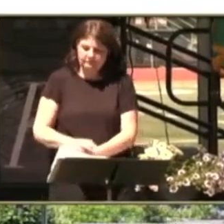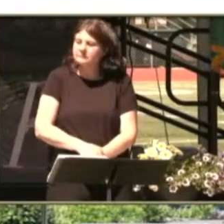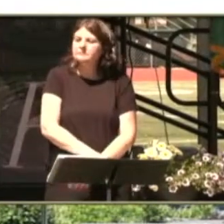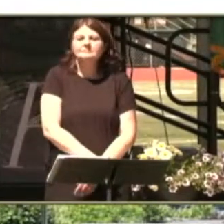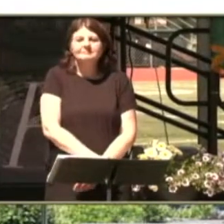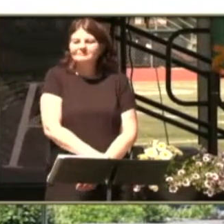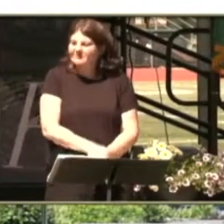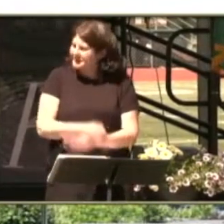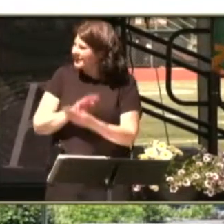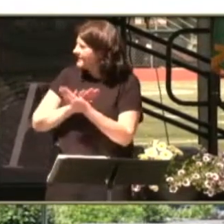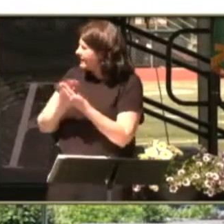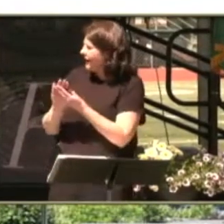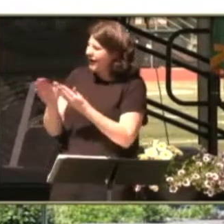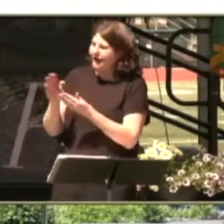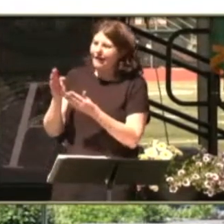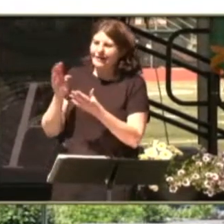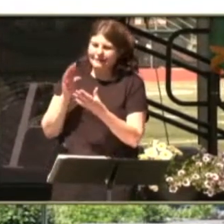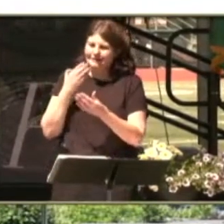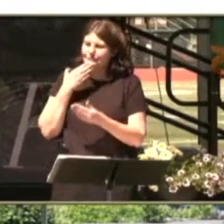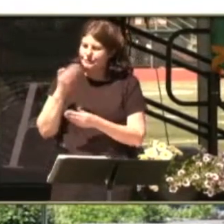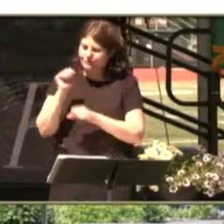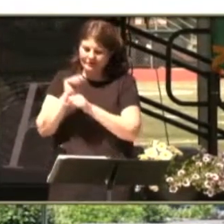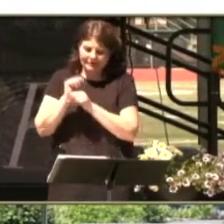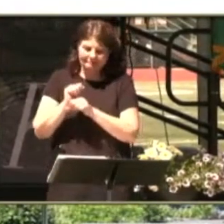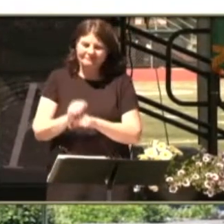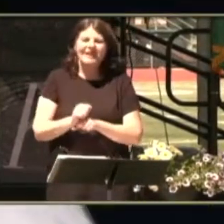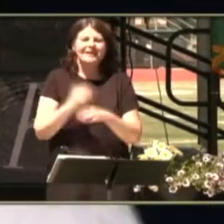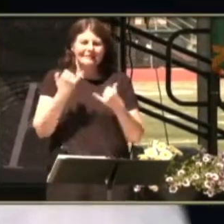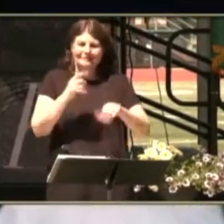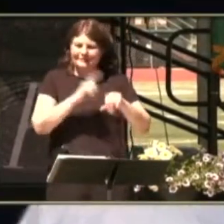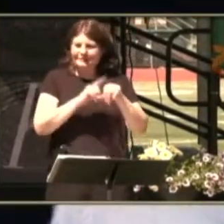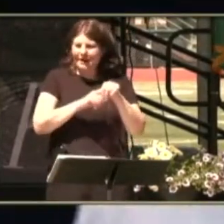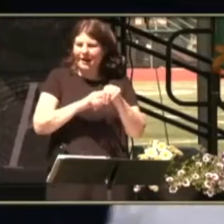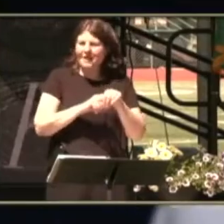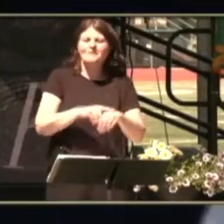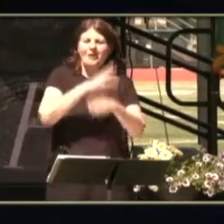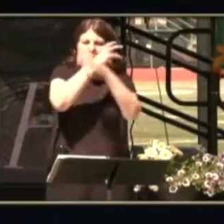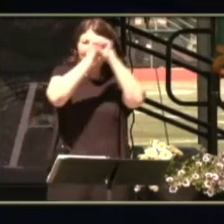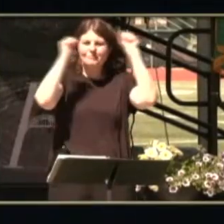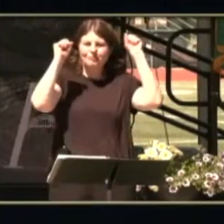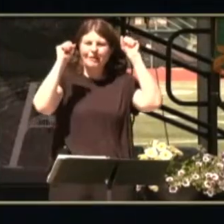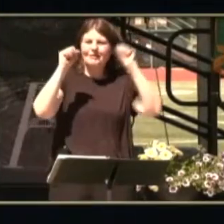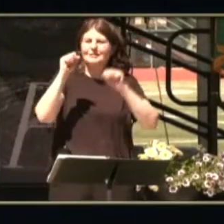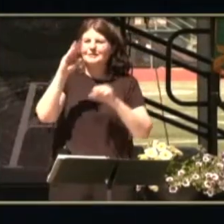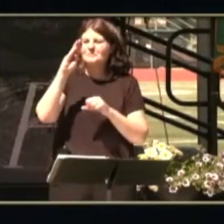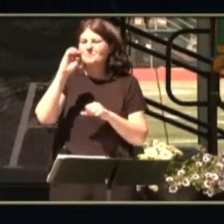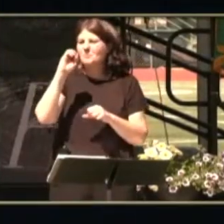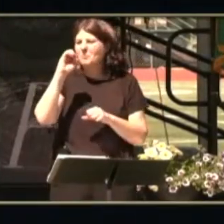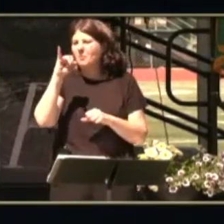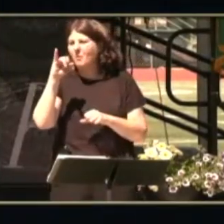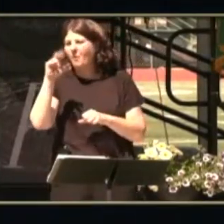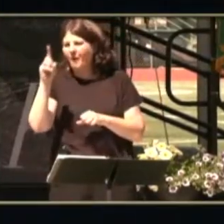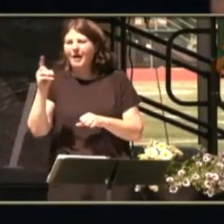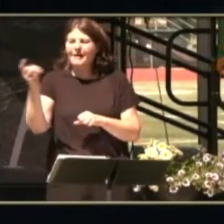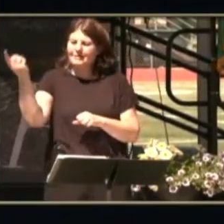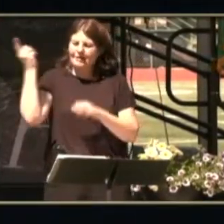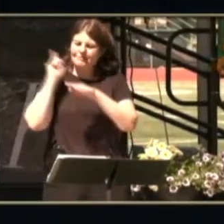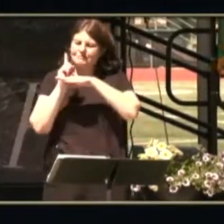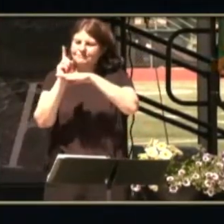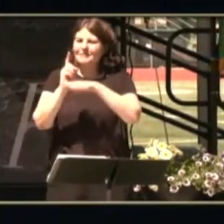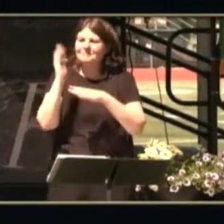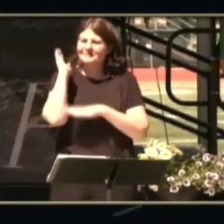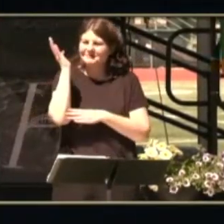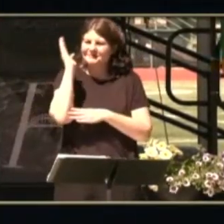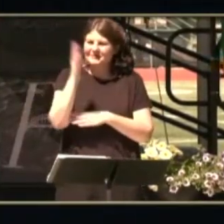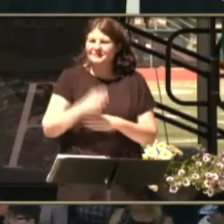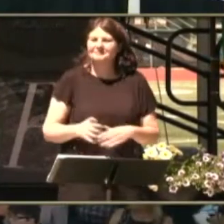nice job guys now it's time to hear from our superintendent please welcome john boyd to the podium